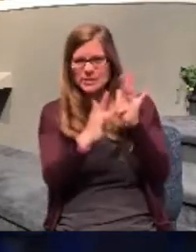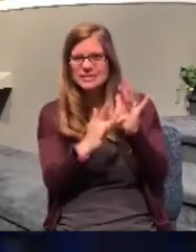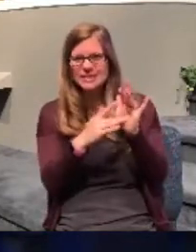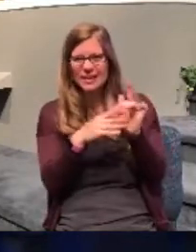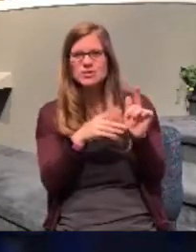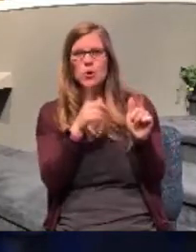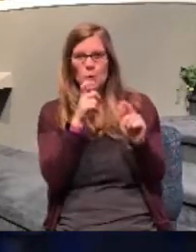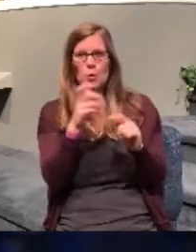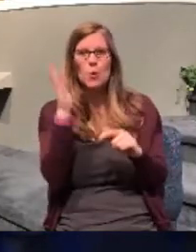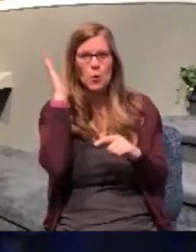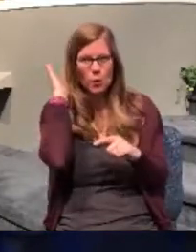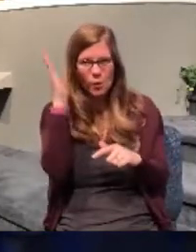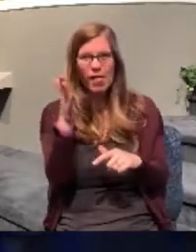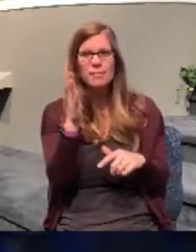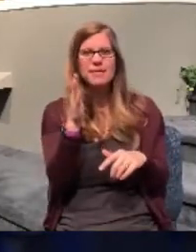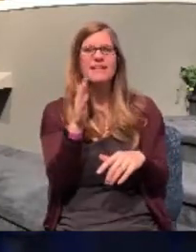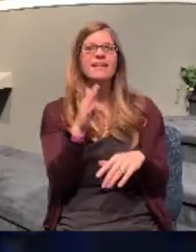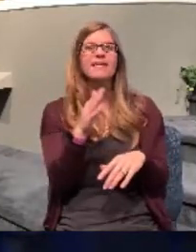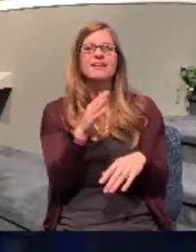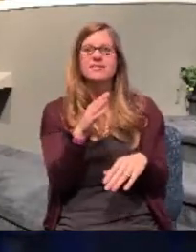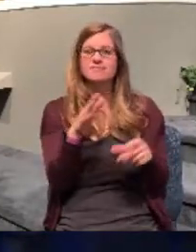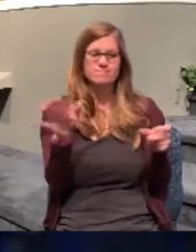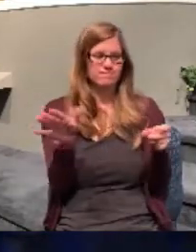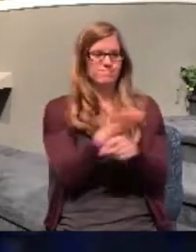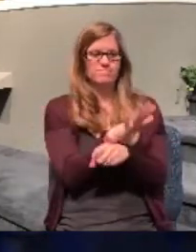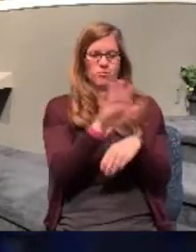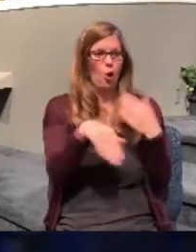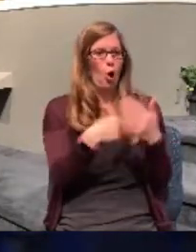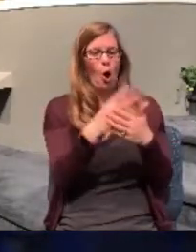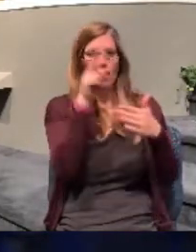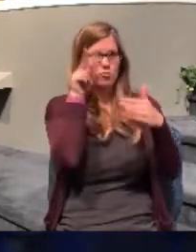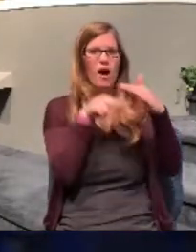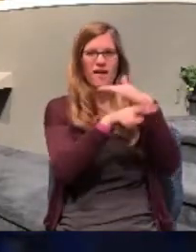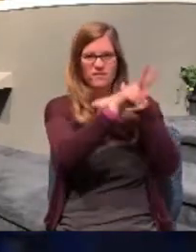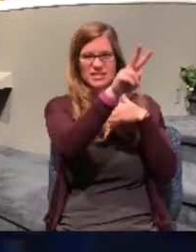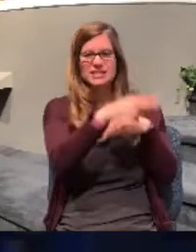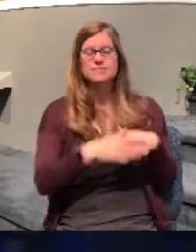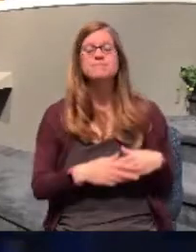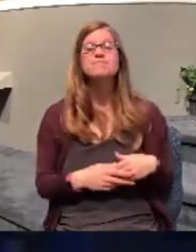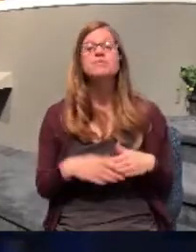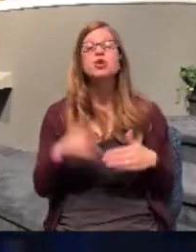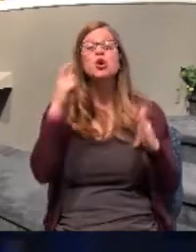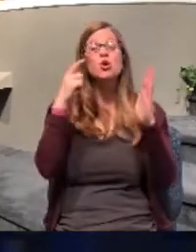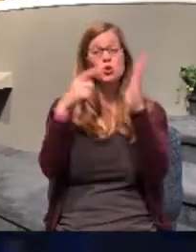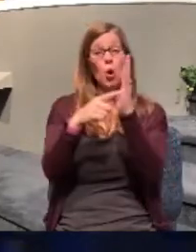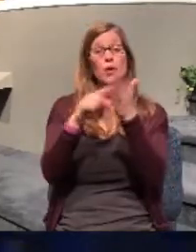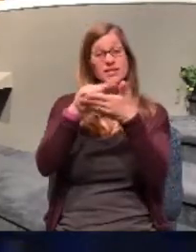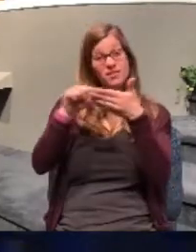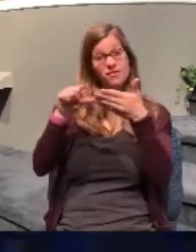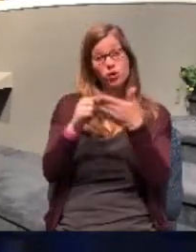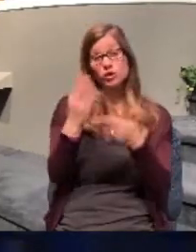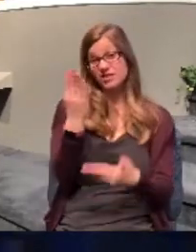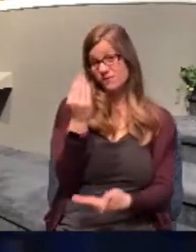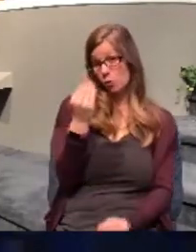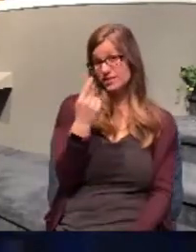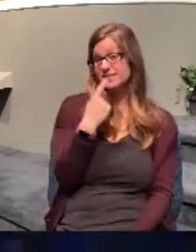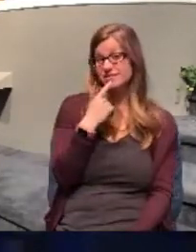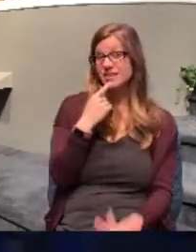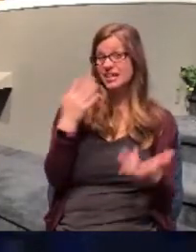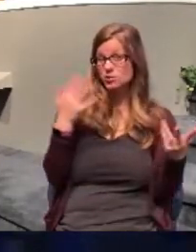fulfillment of all the Old Testament prophecy. Notice verse 14 where it says, she